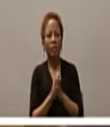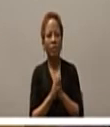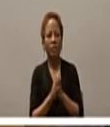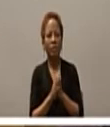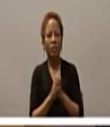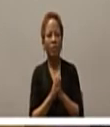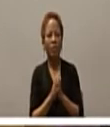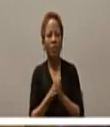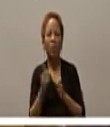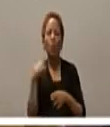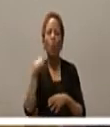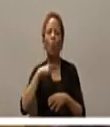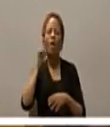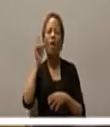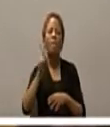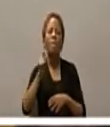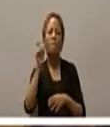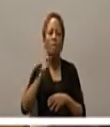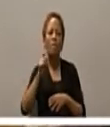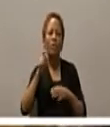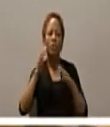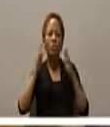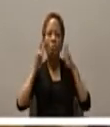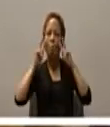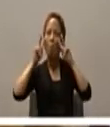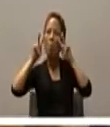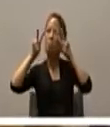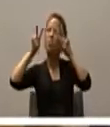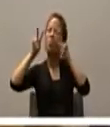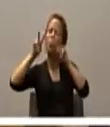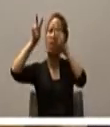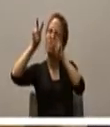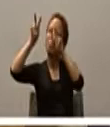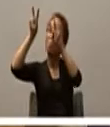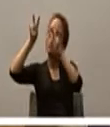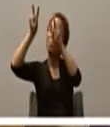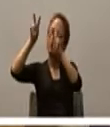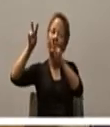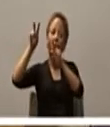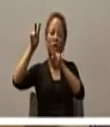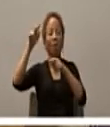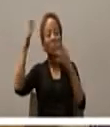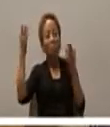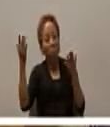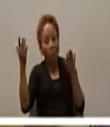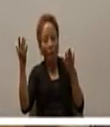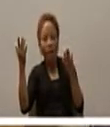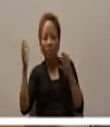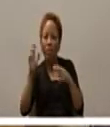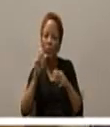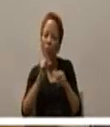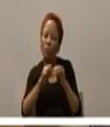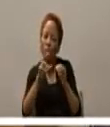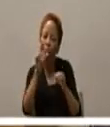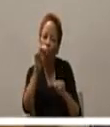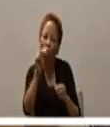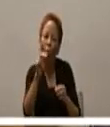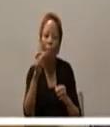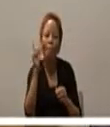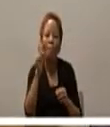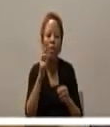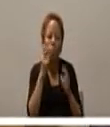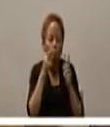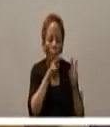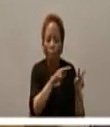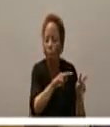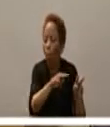only to the sky but to look out around and this is where as I was reflecting upon that